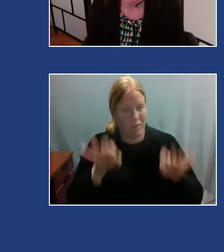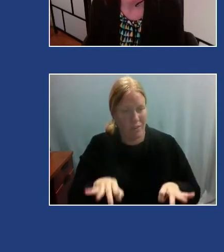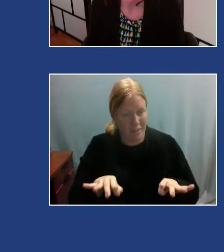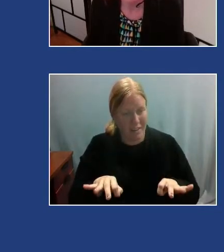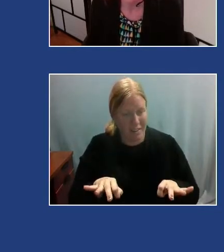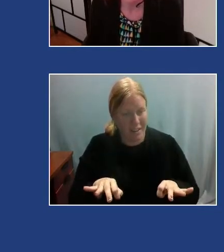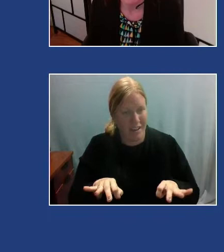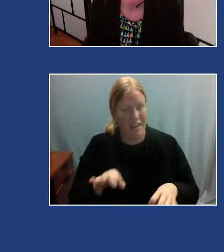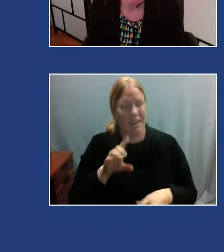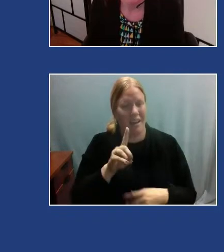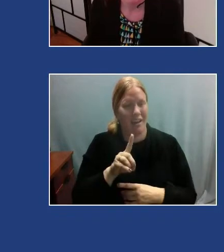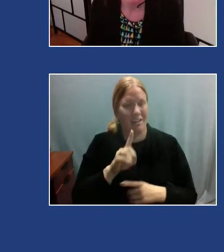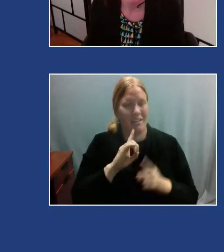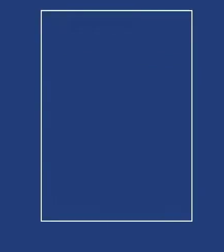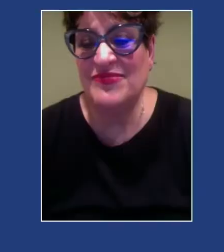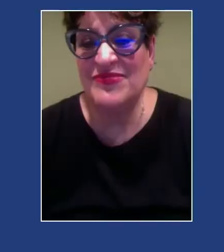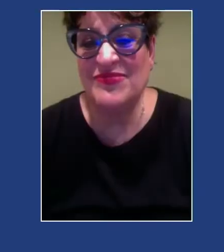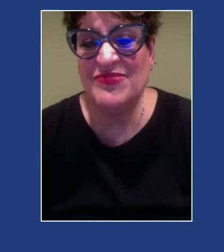Please welcome Ms. Clarissa Cooper.